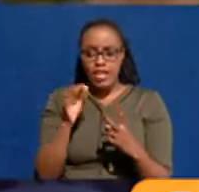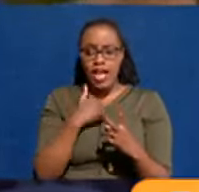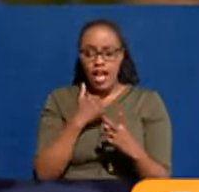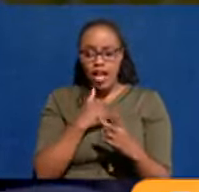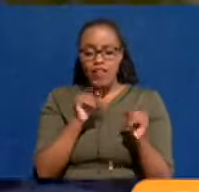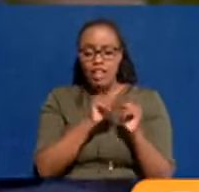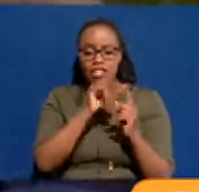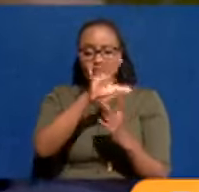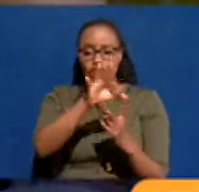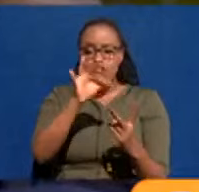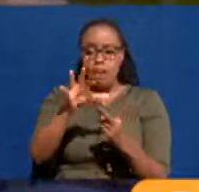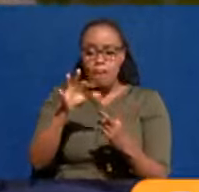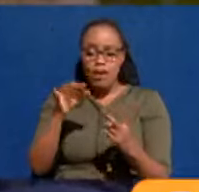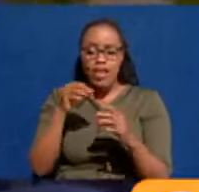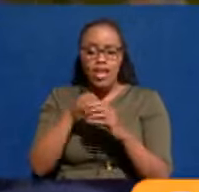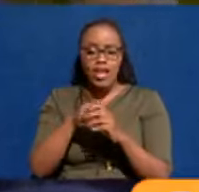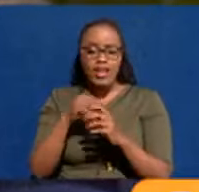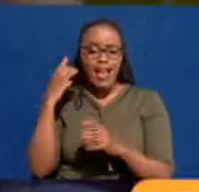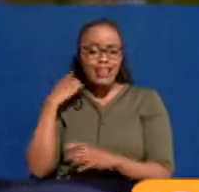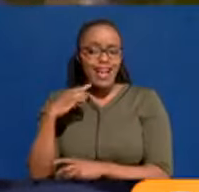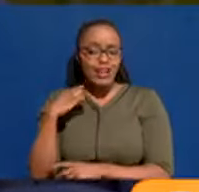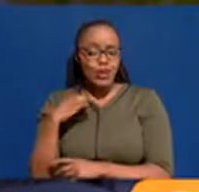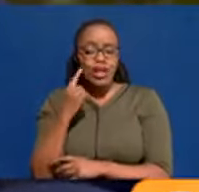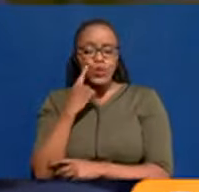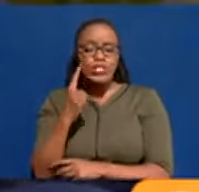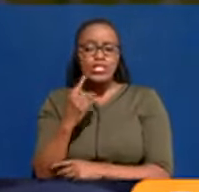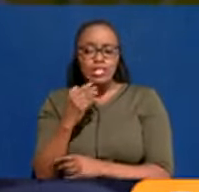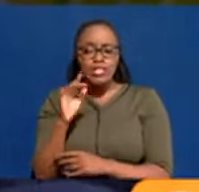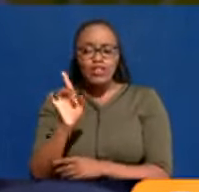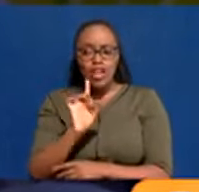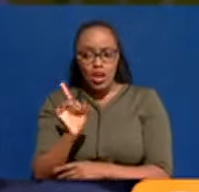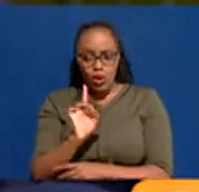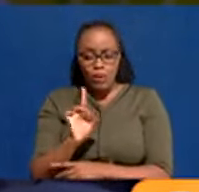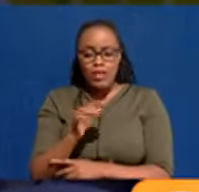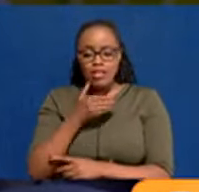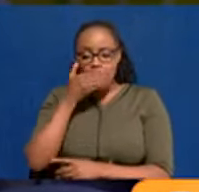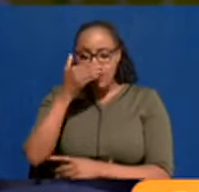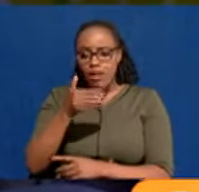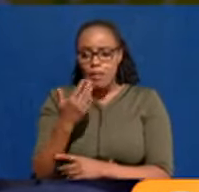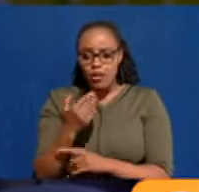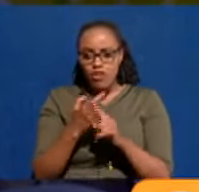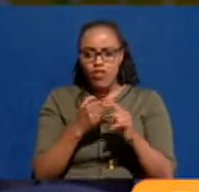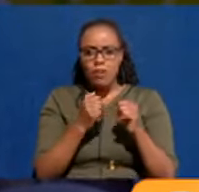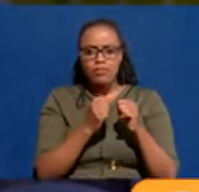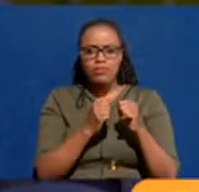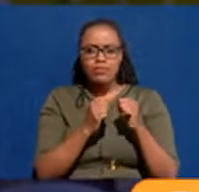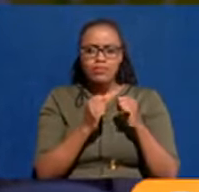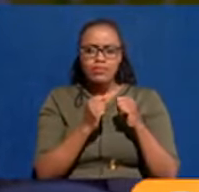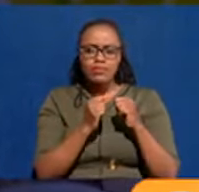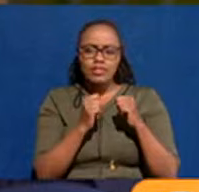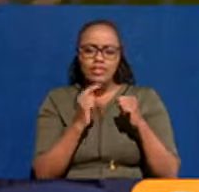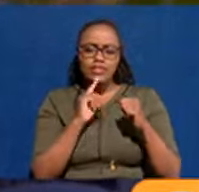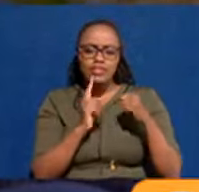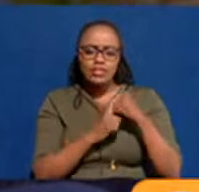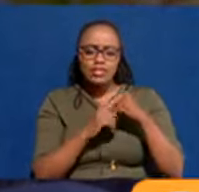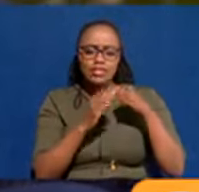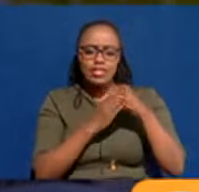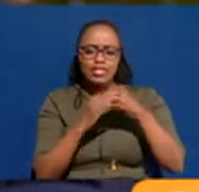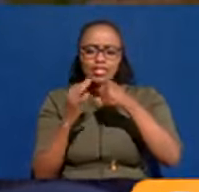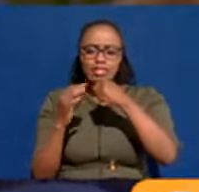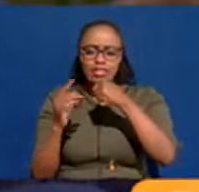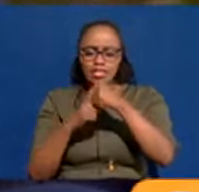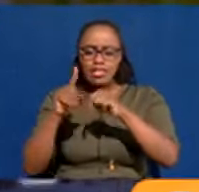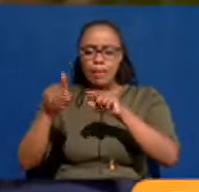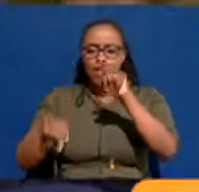This is our priority in Dandora. And you'll find it's very different. There will be maybe small geographically, 696 square kilometers. But the diversity